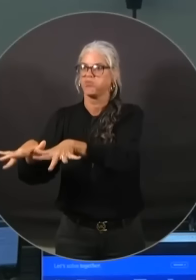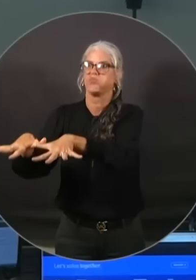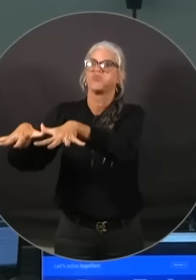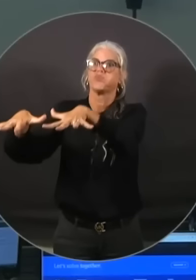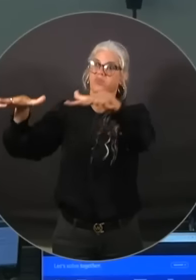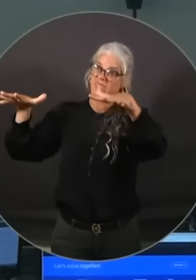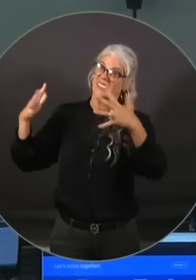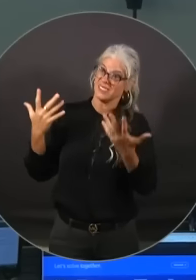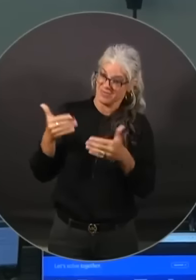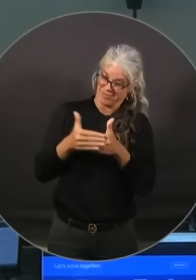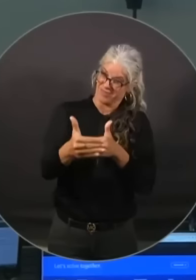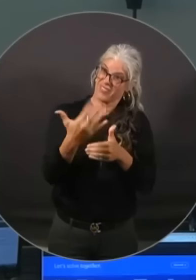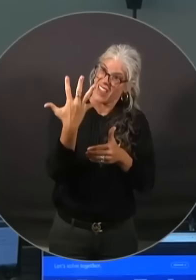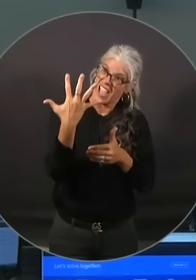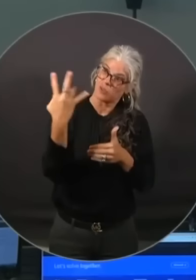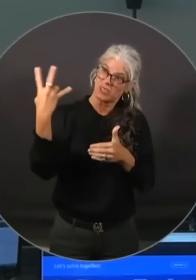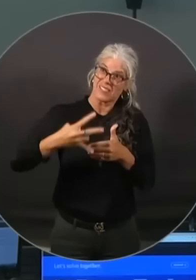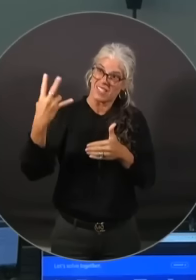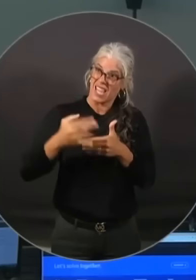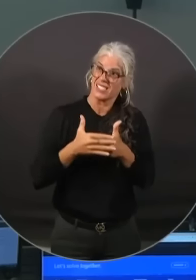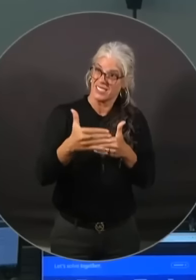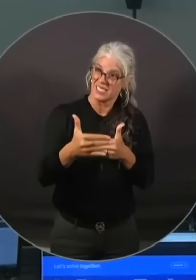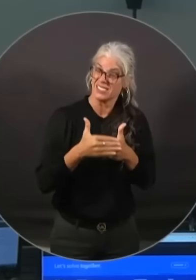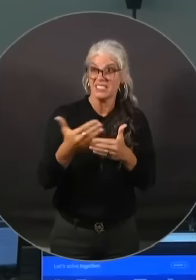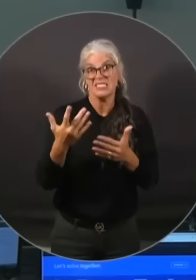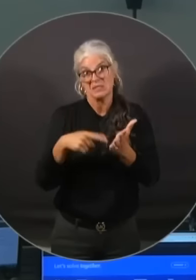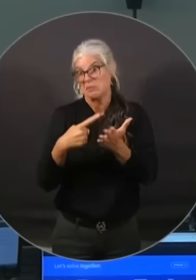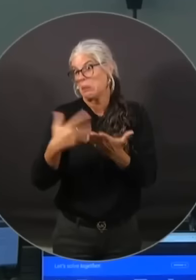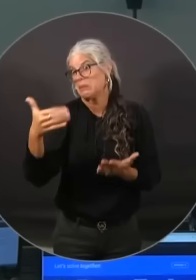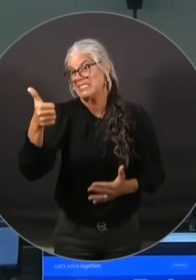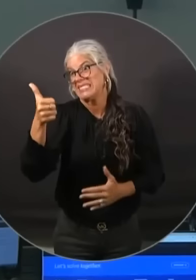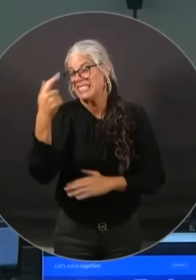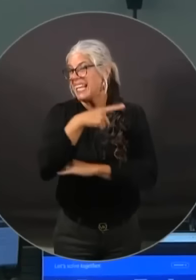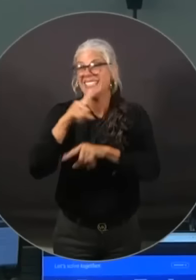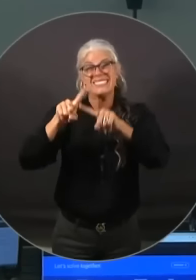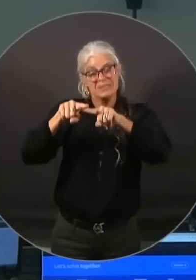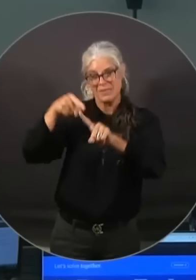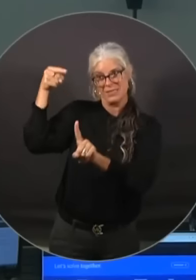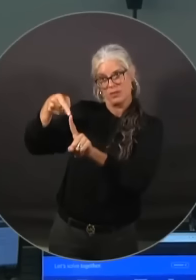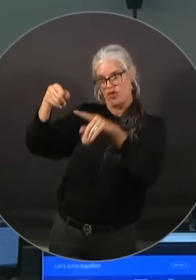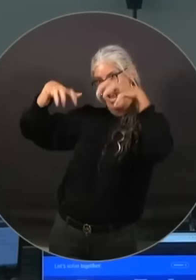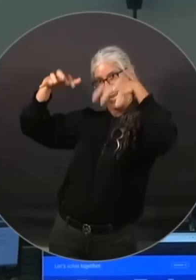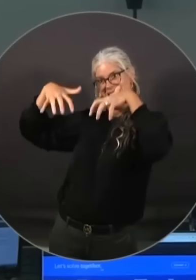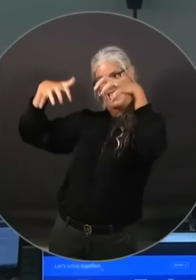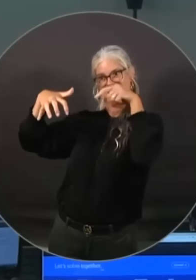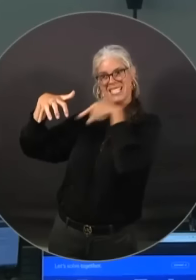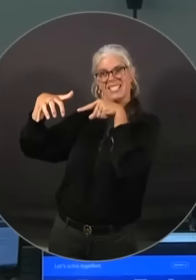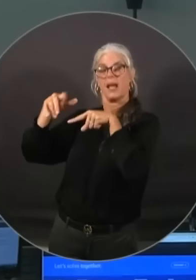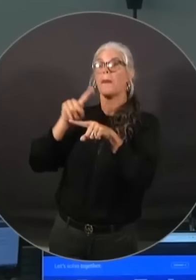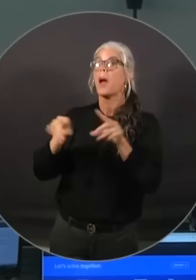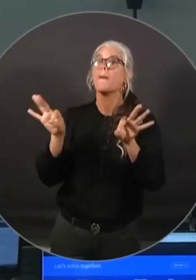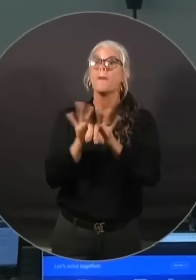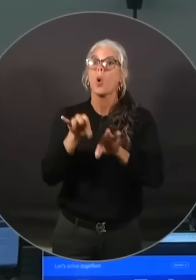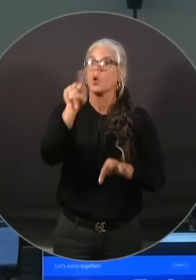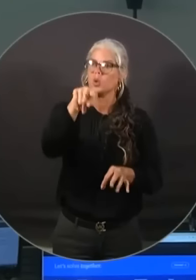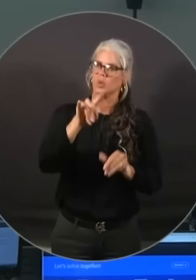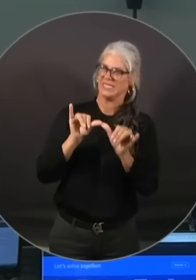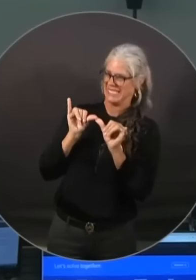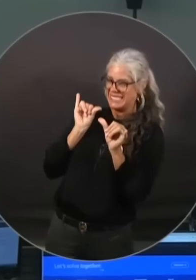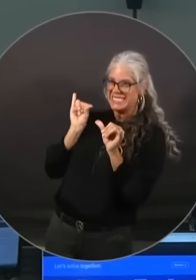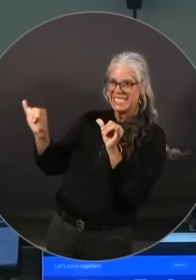long as 10 days, depending on how much rainfall we get. So we are not running anywhere. We are staying put and we are going to make sure that we're here to respond.